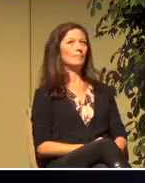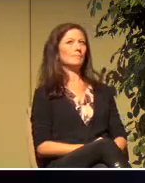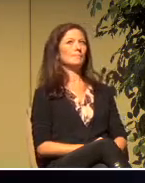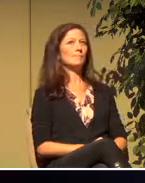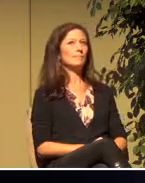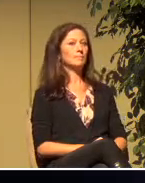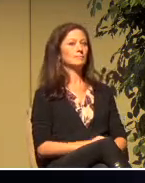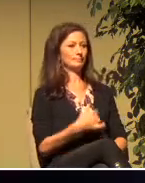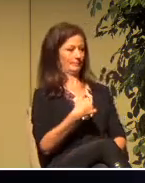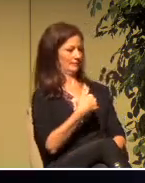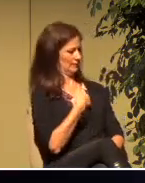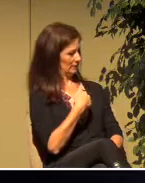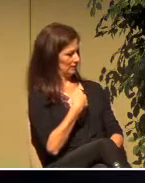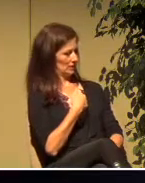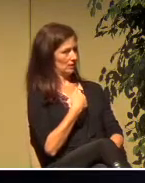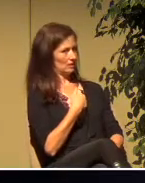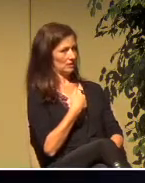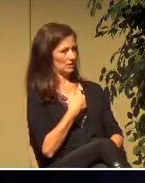Jesus.